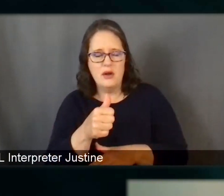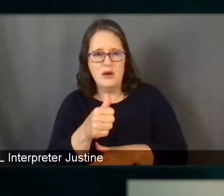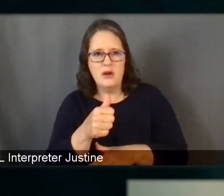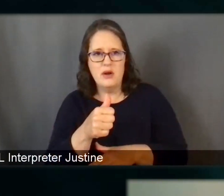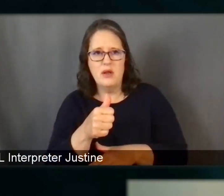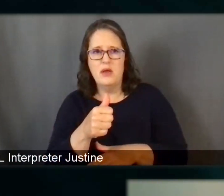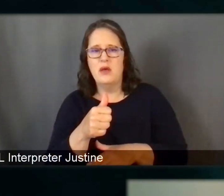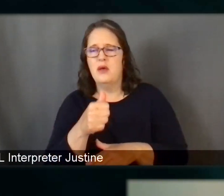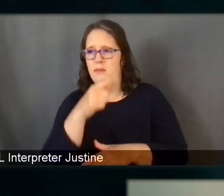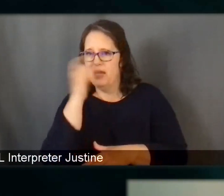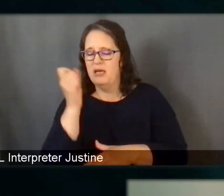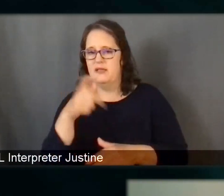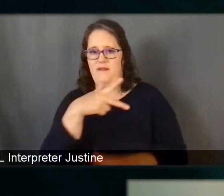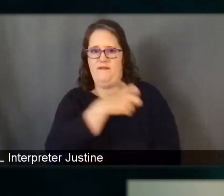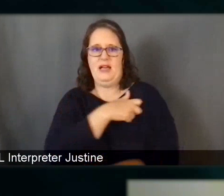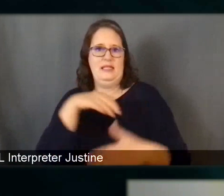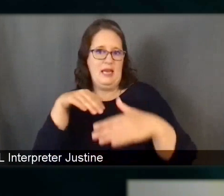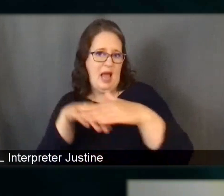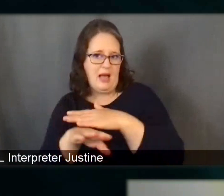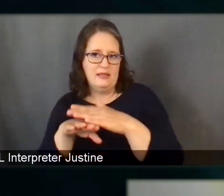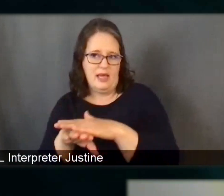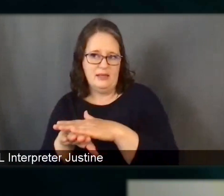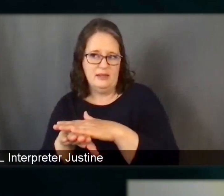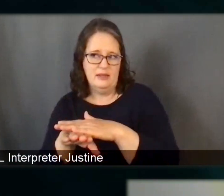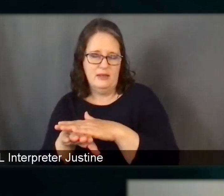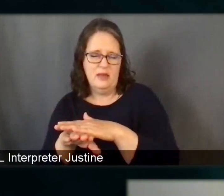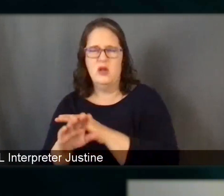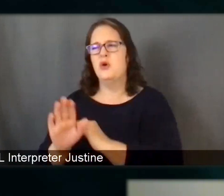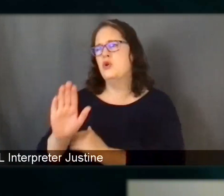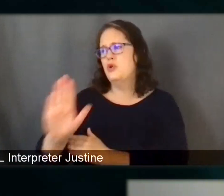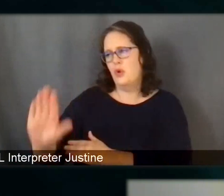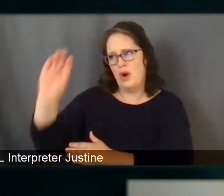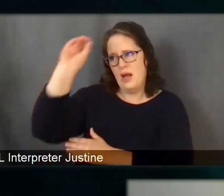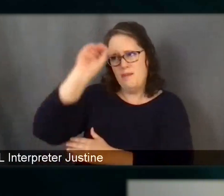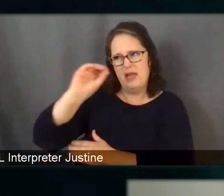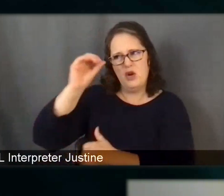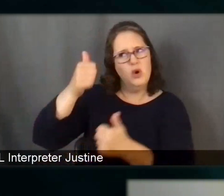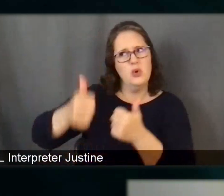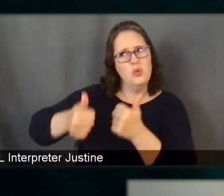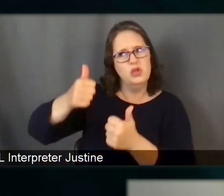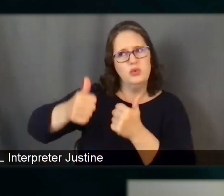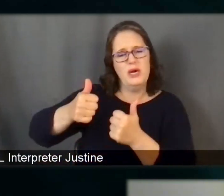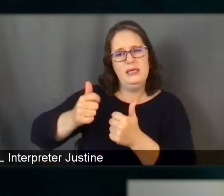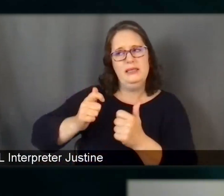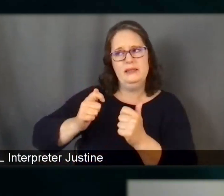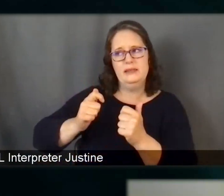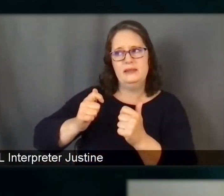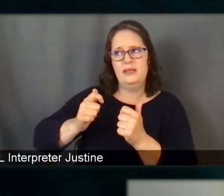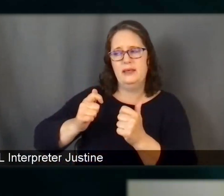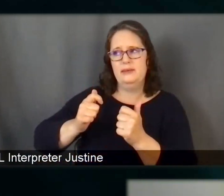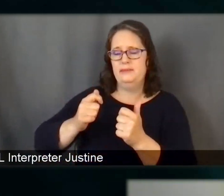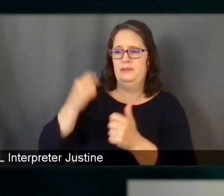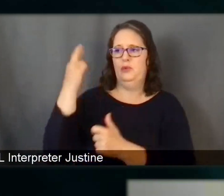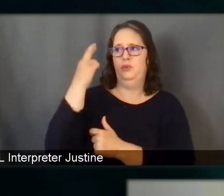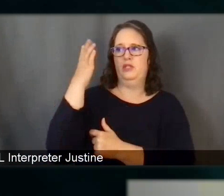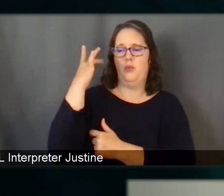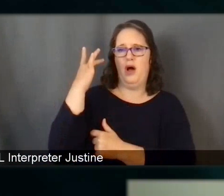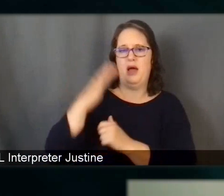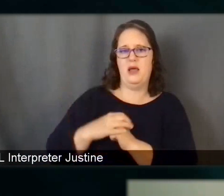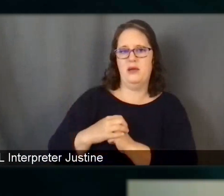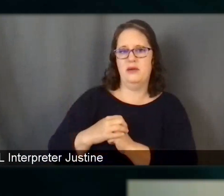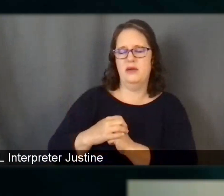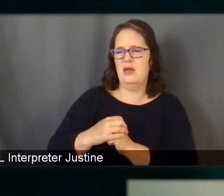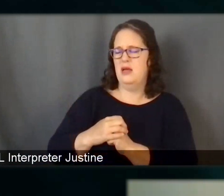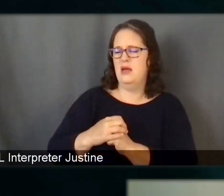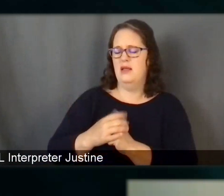your opinion, what's the biggest reason for that? Is it many reasons that we've got to be able to address? How do we close